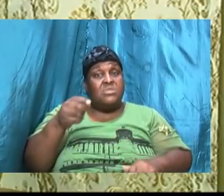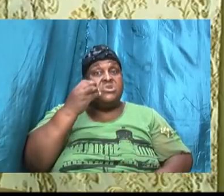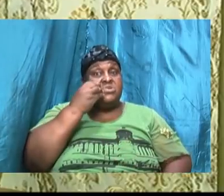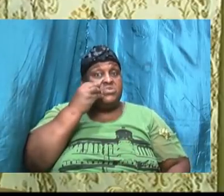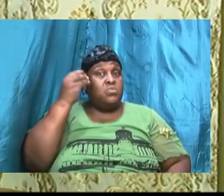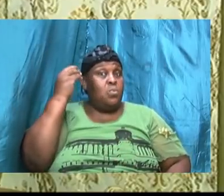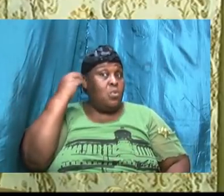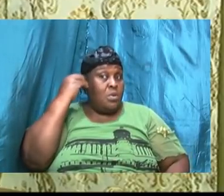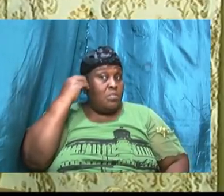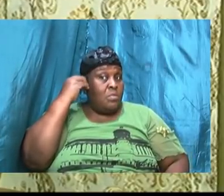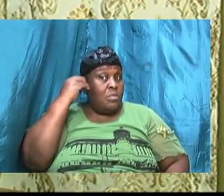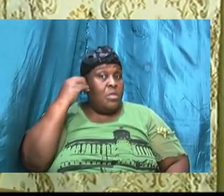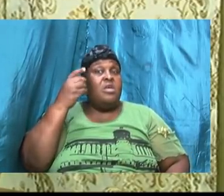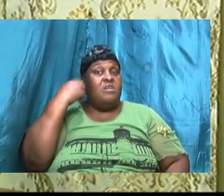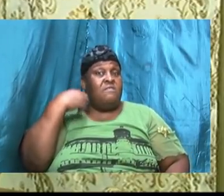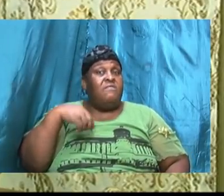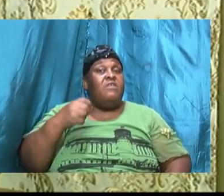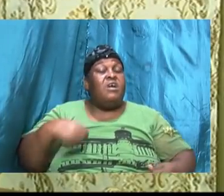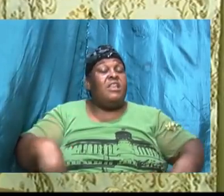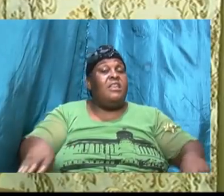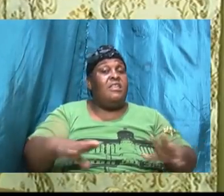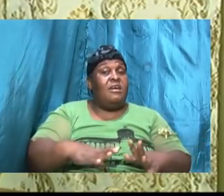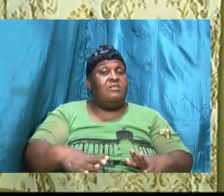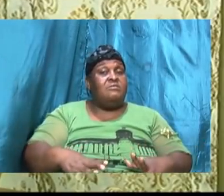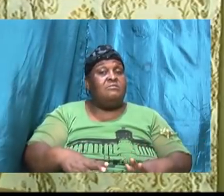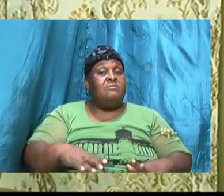for a land that he would show him